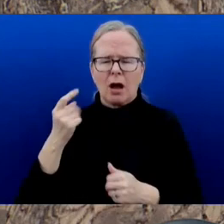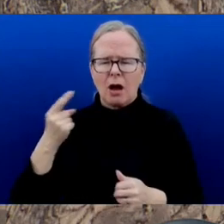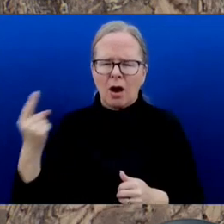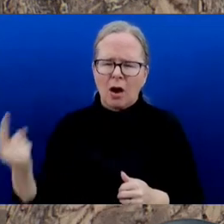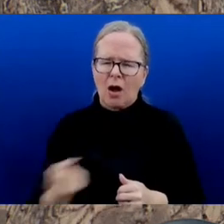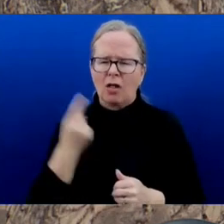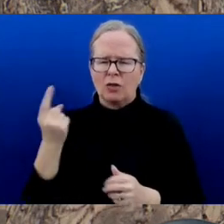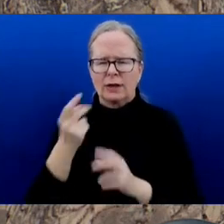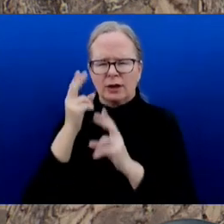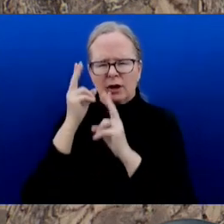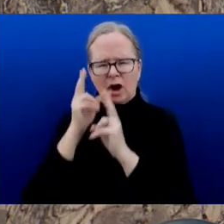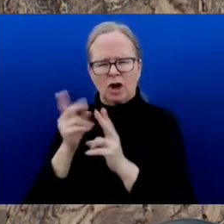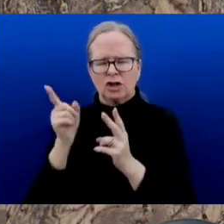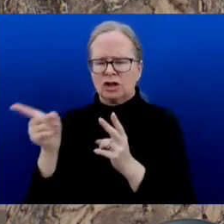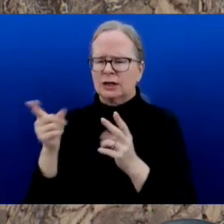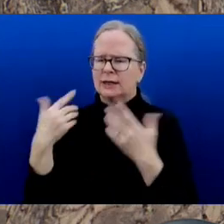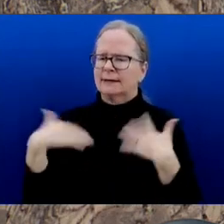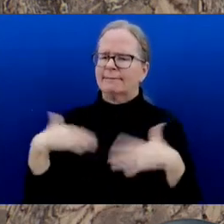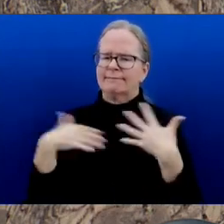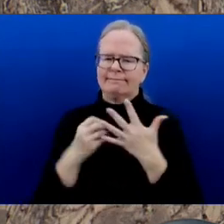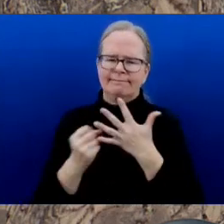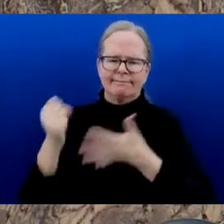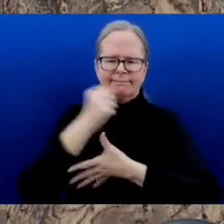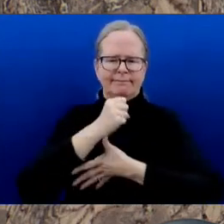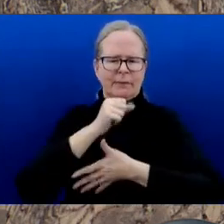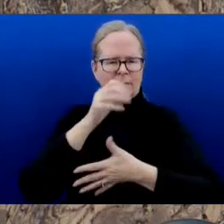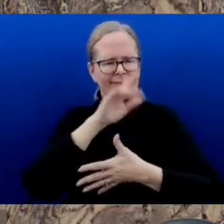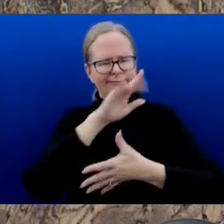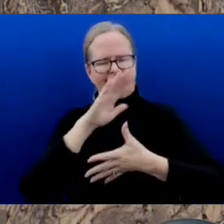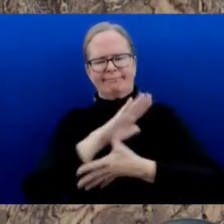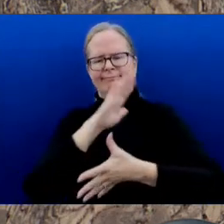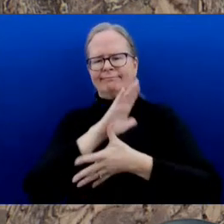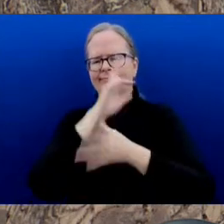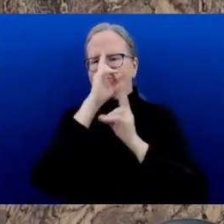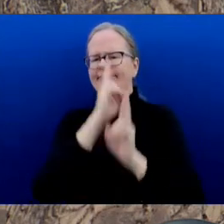time to driving cancer patients to get their treatment.